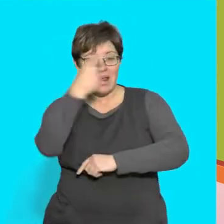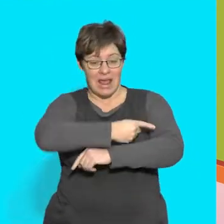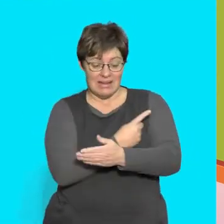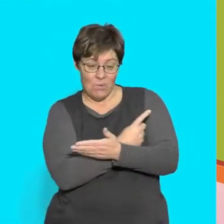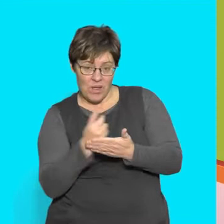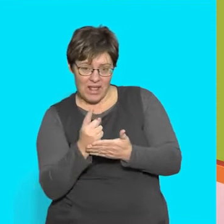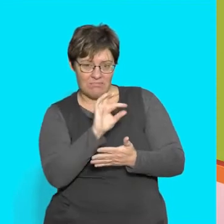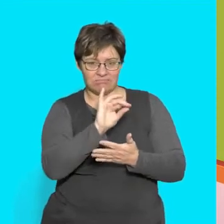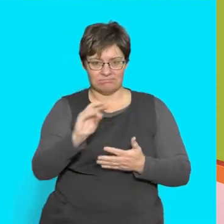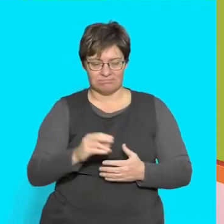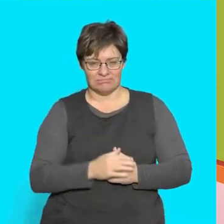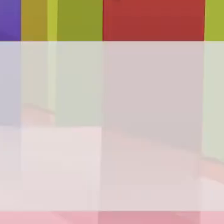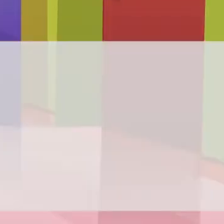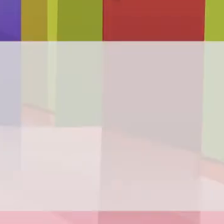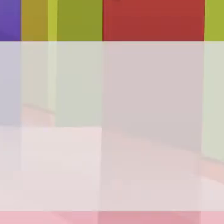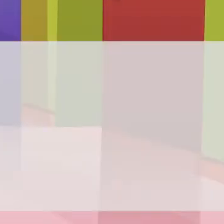week.